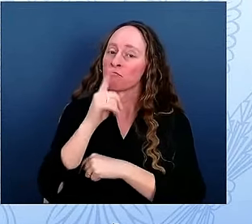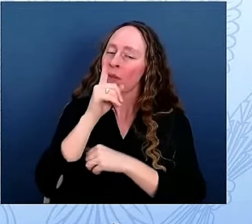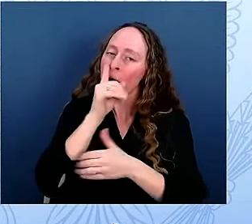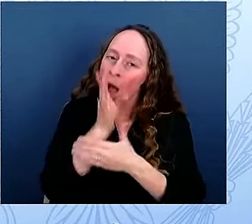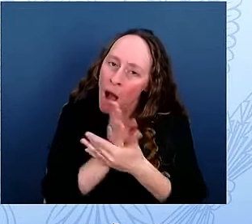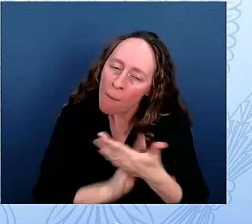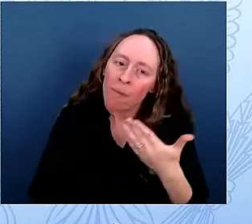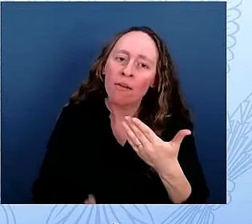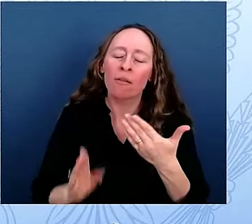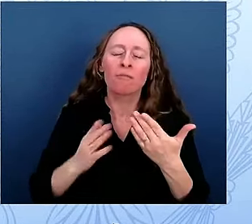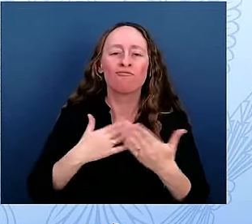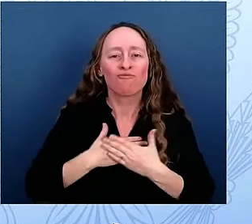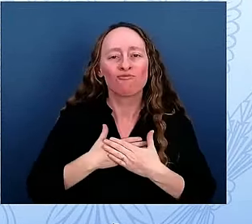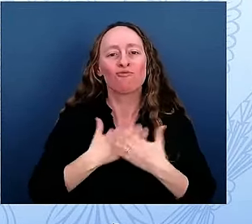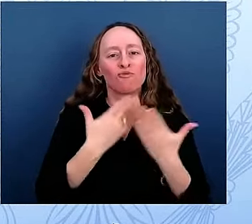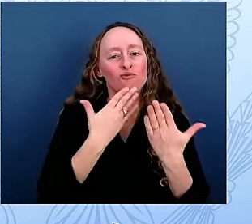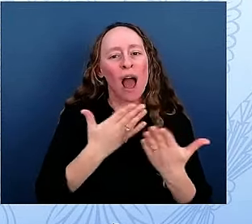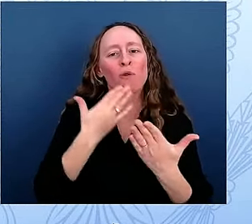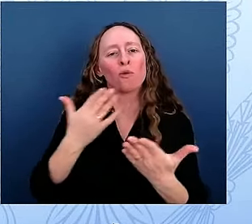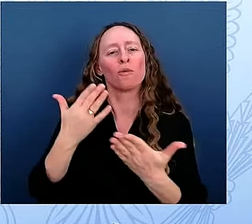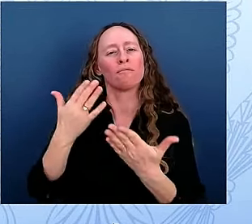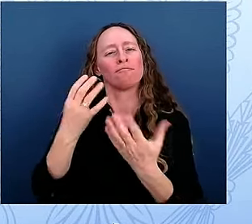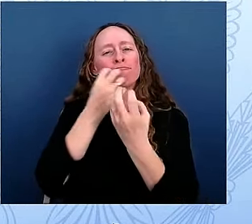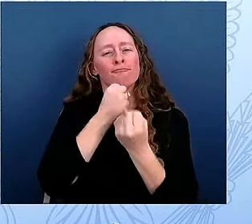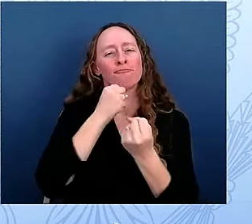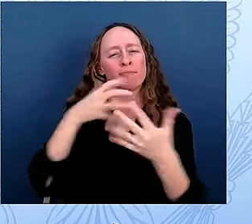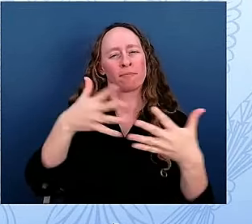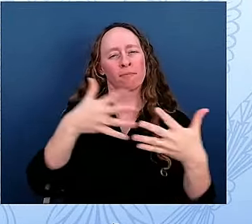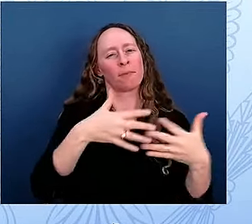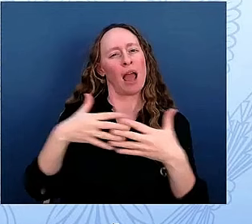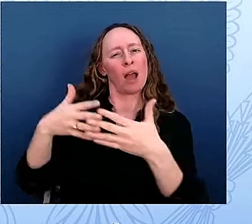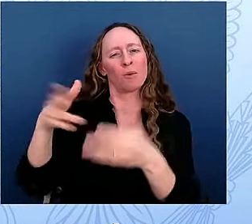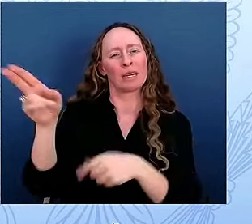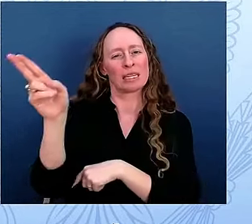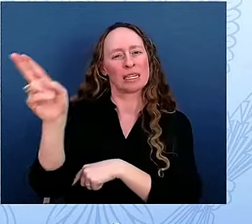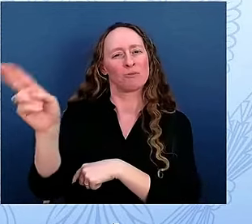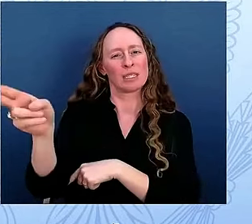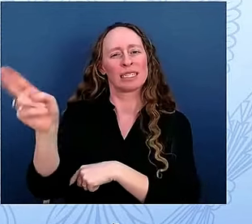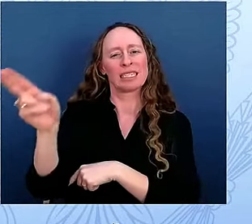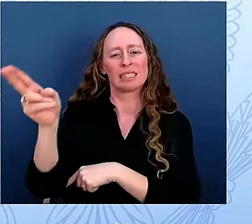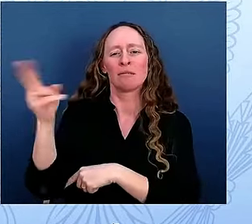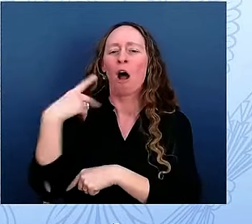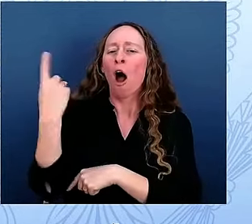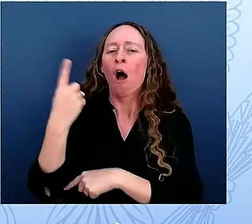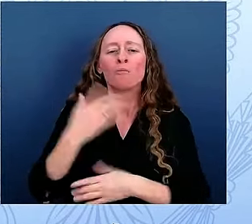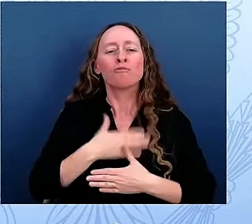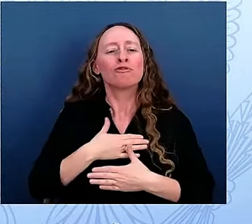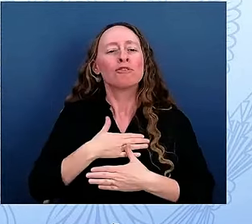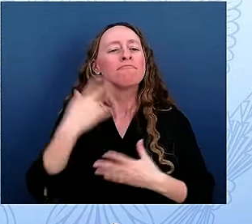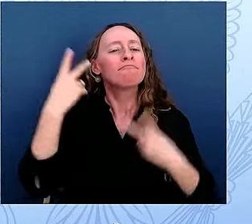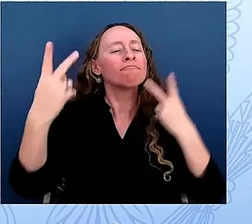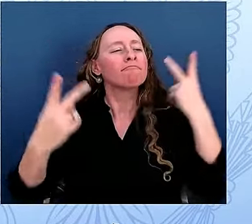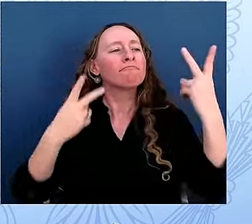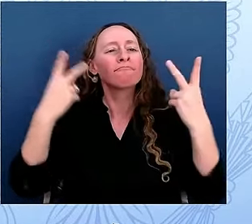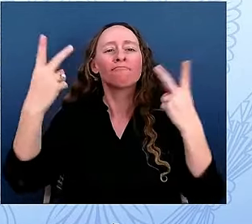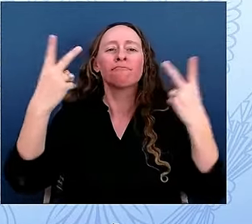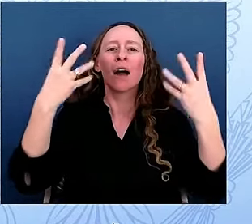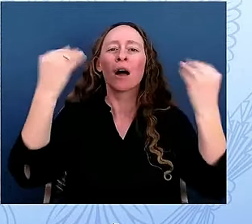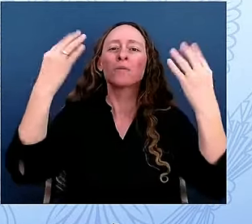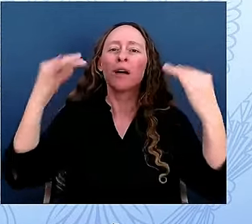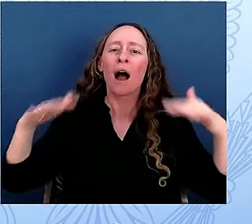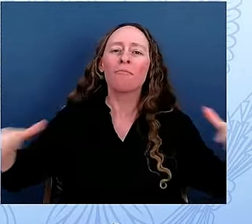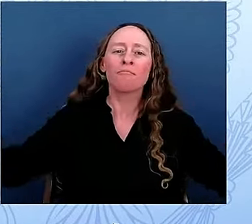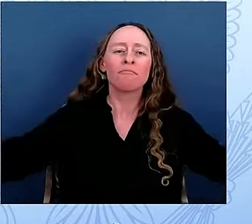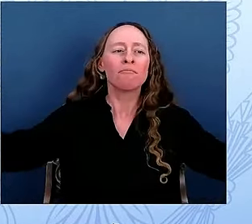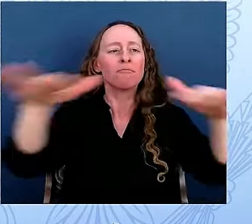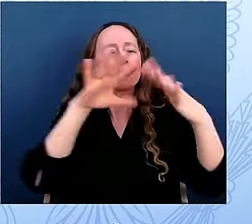opportunities to enjoy the outdoors and learn for a lifetime. And the greatest thrill is when we see how